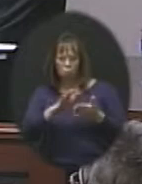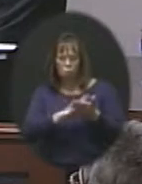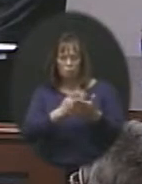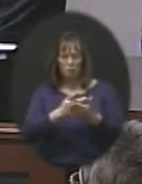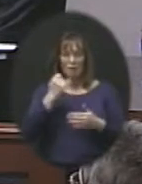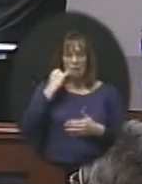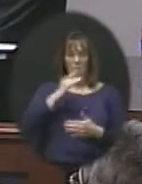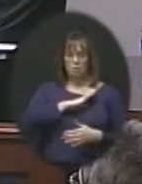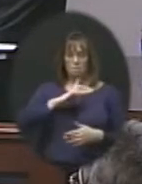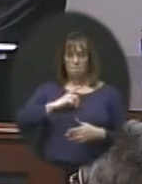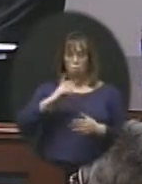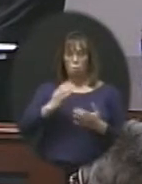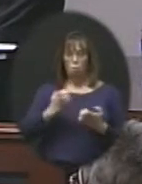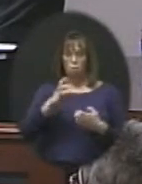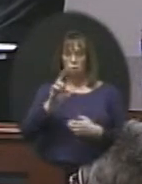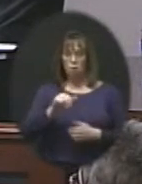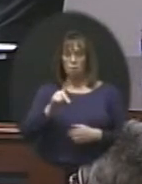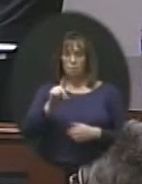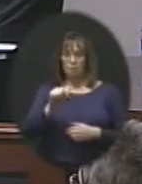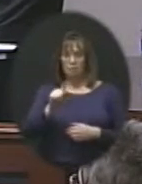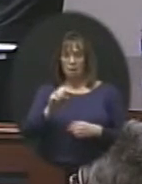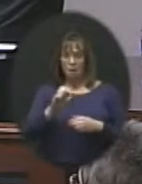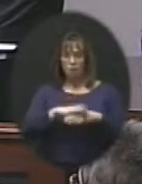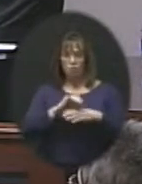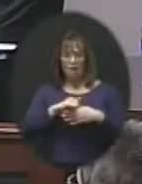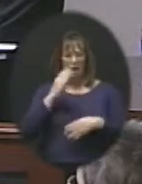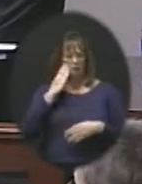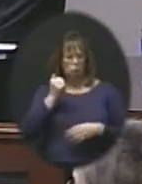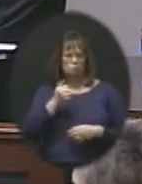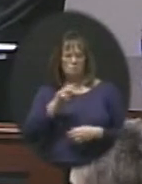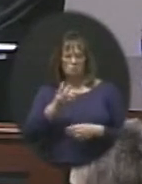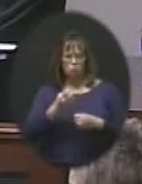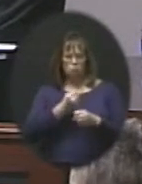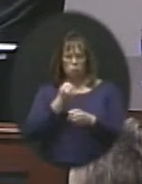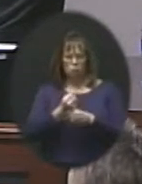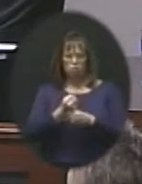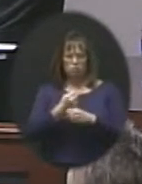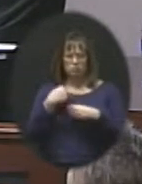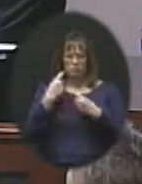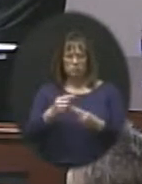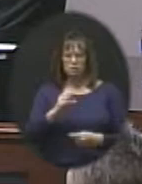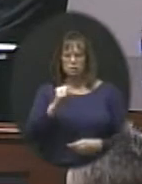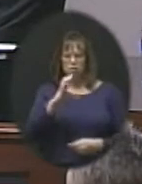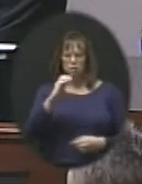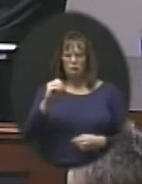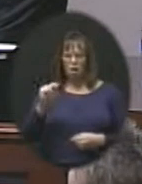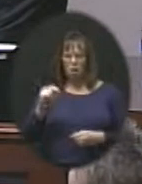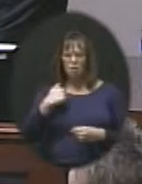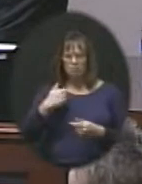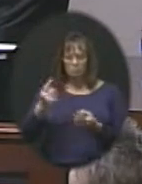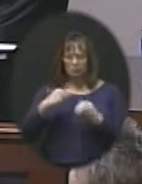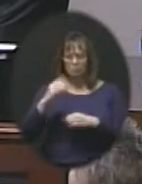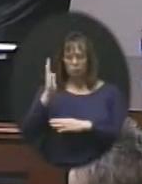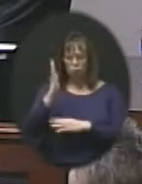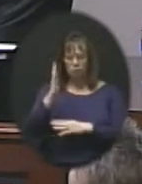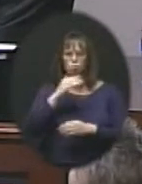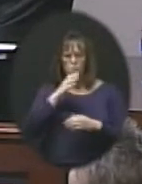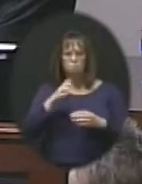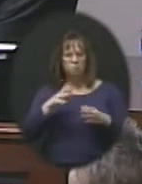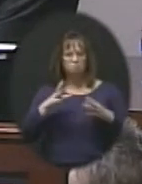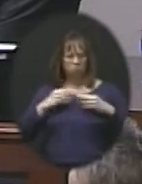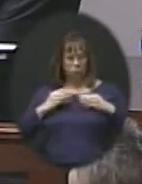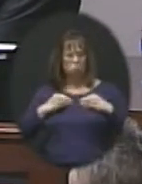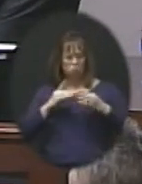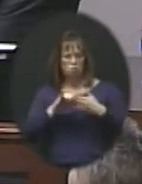board if they would like an update on that. know it's been a couple of years, I think, since Scott Kingery has come and kind of presented. We would be open to that.